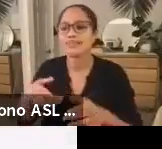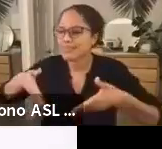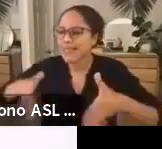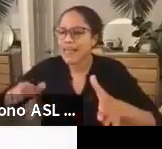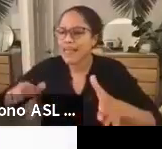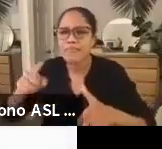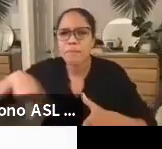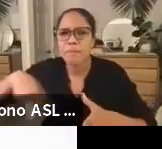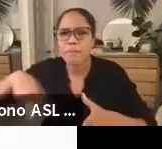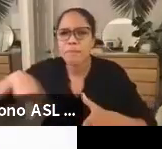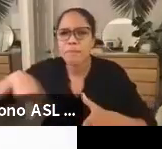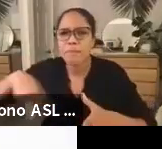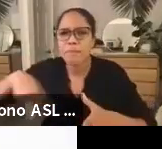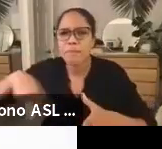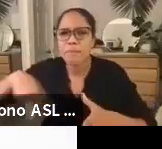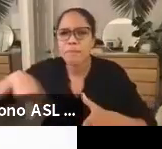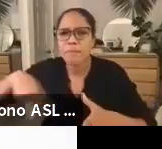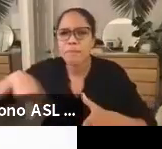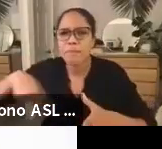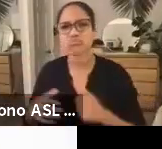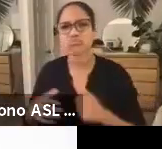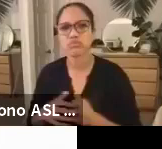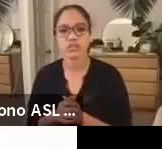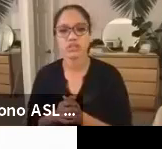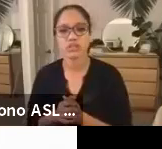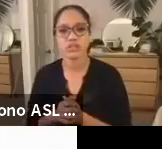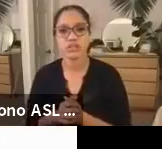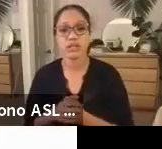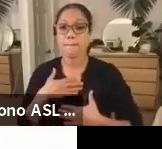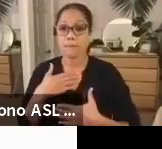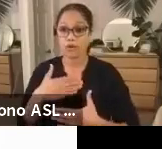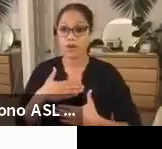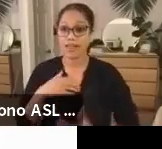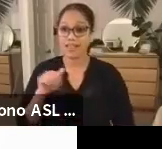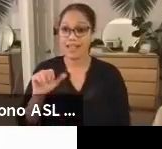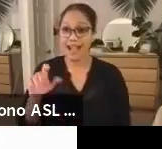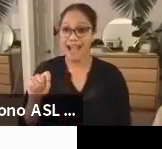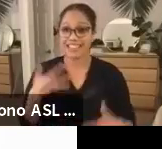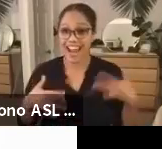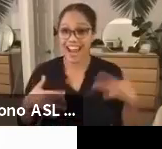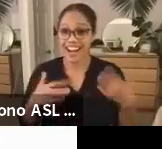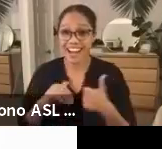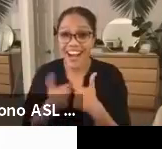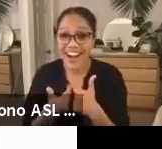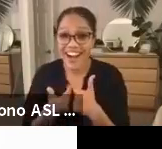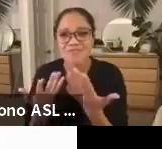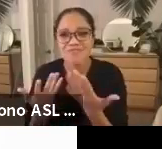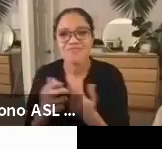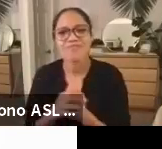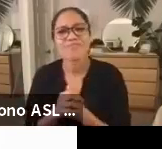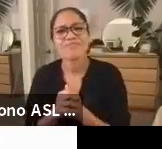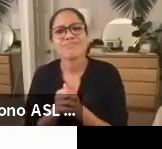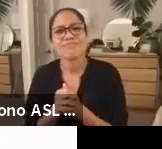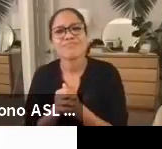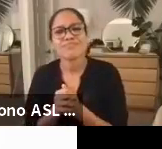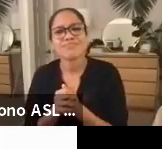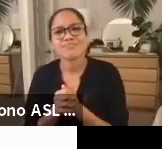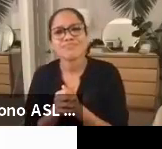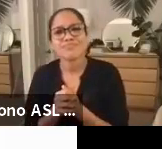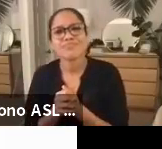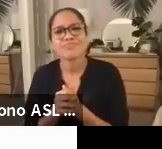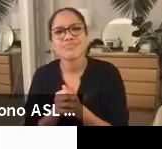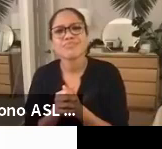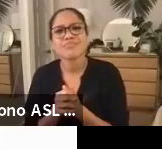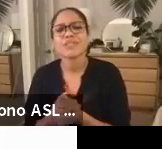So the thing that makes the Breathe Act really exciting is that it goes beyond the scope of how we traditionally view public